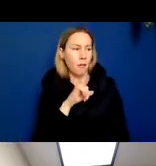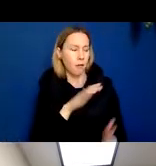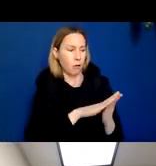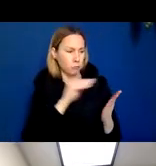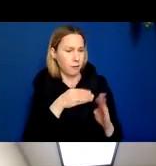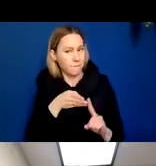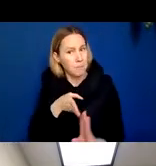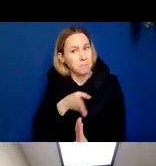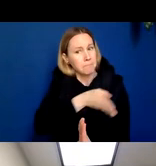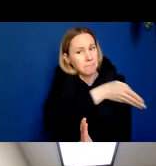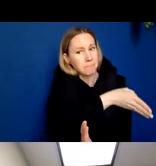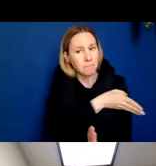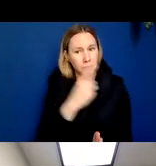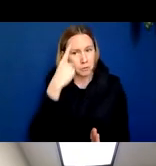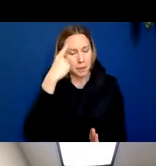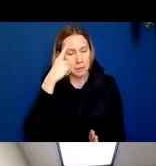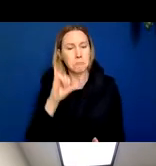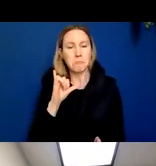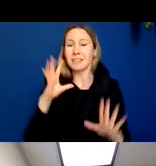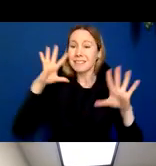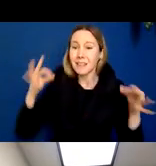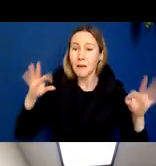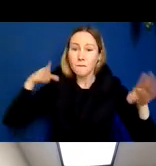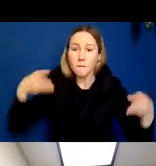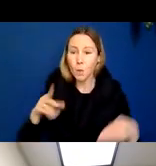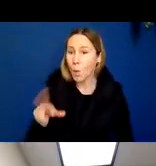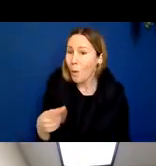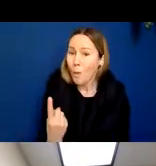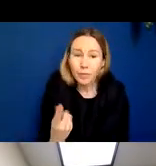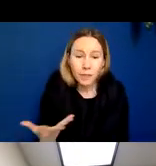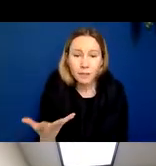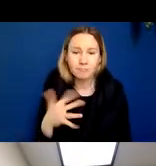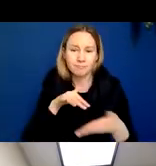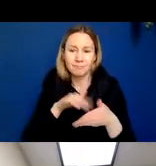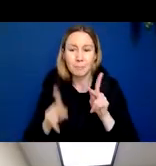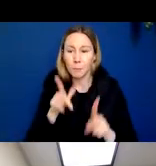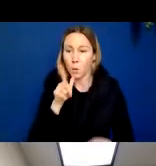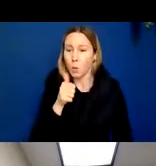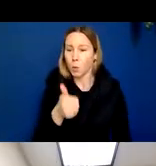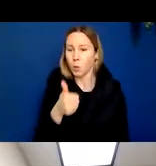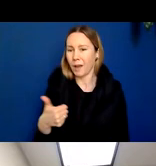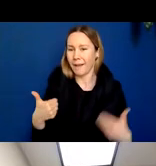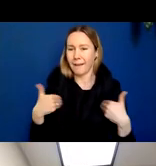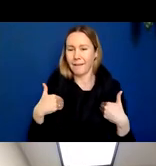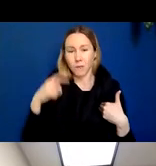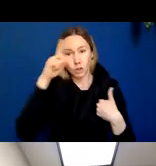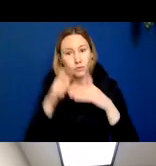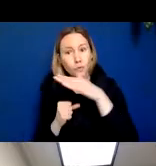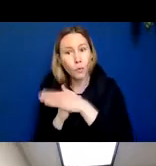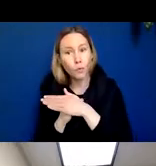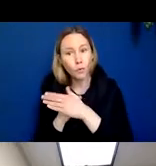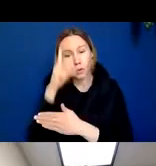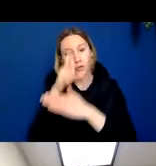been understanding about the brain up to this point, decided to focus only on studying people that have developed maybe strokes that affected